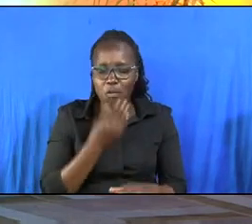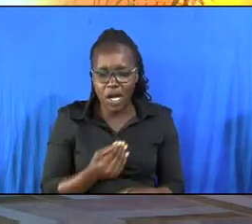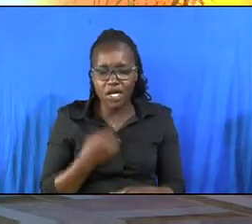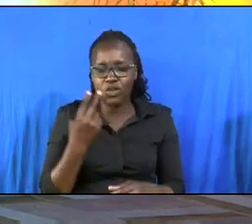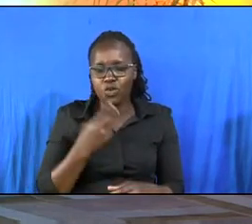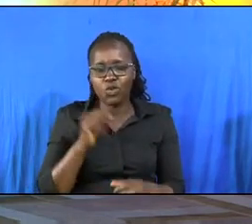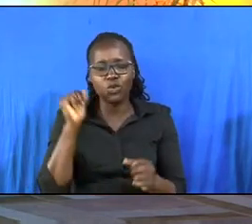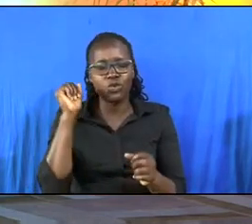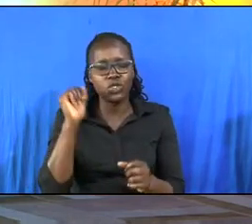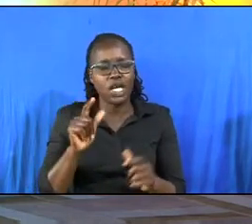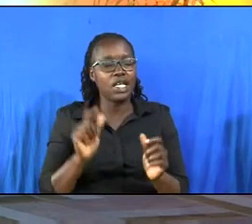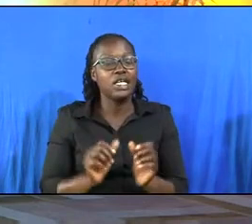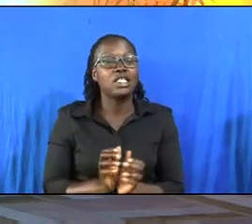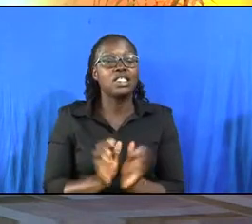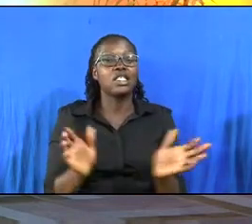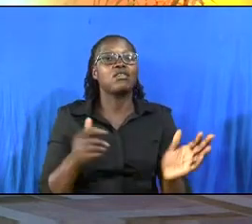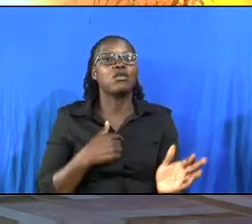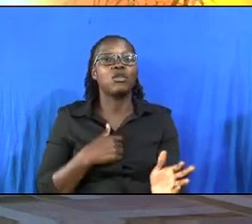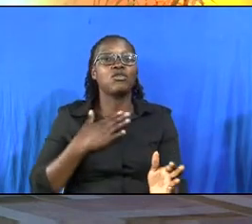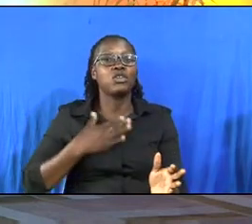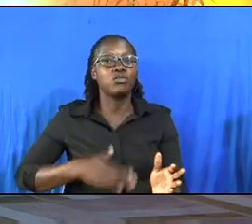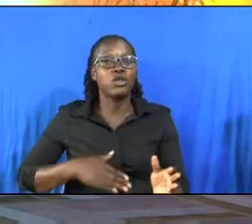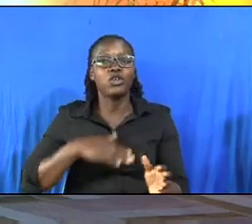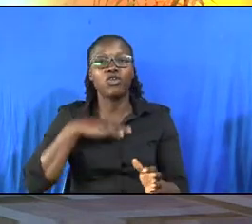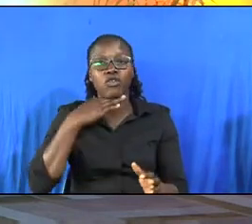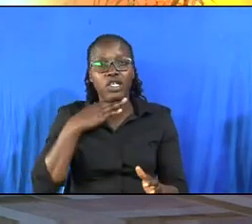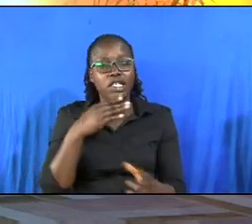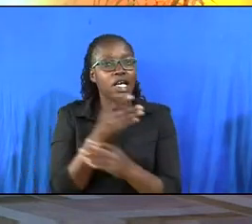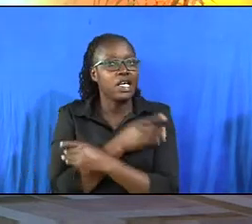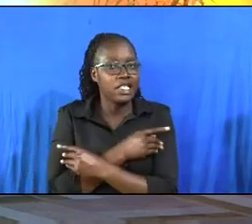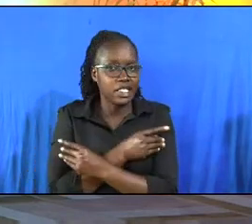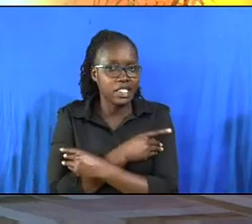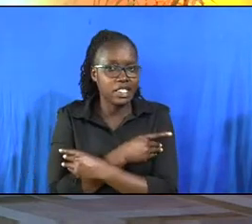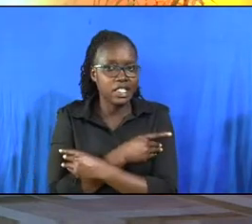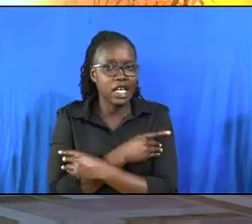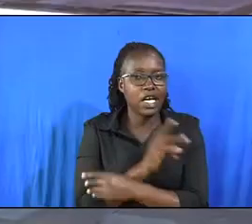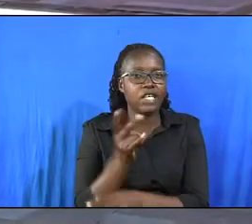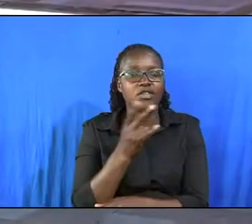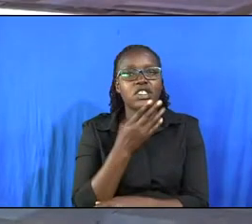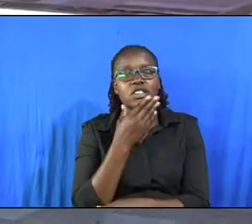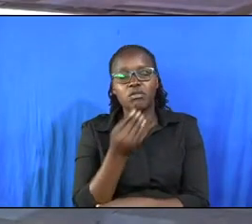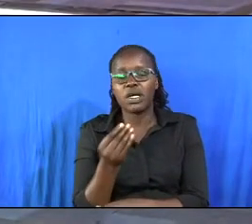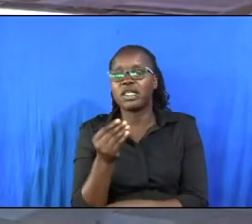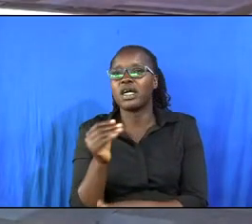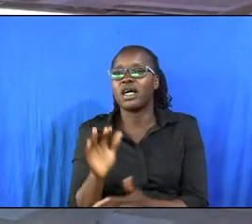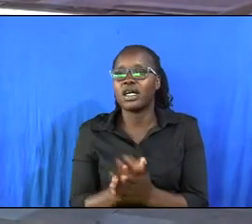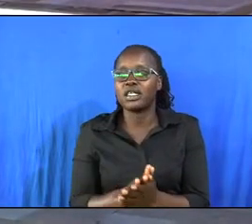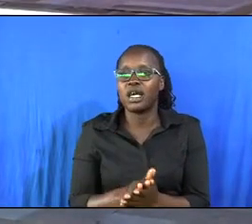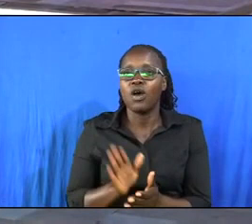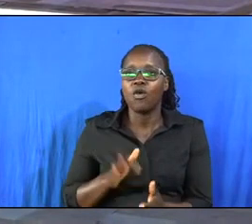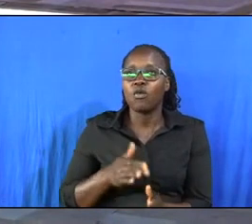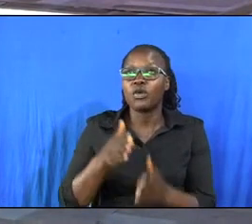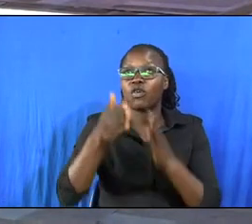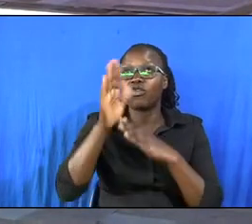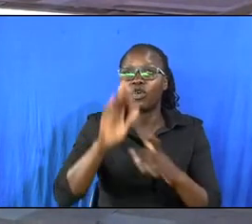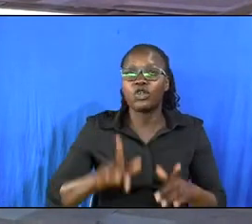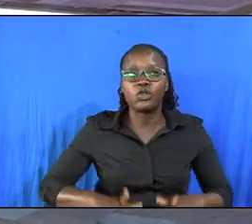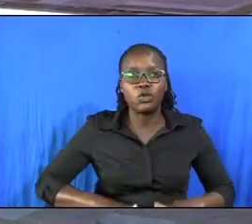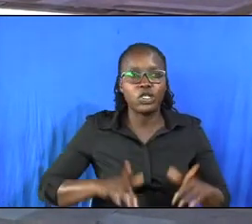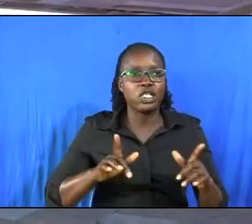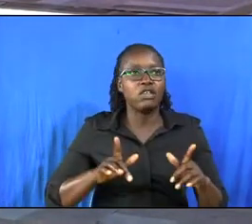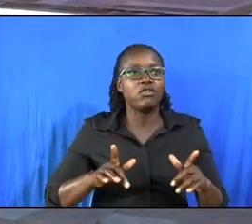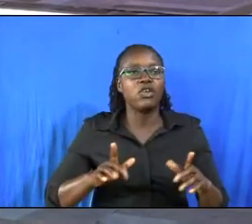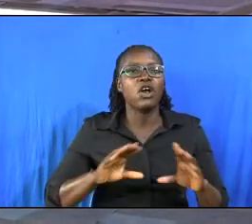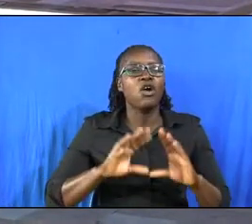shall deliver me from this body of death dear advertised man and woman of god we are living on this